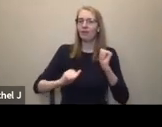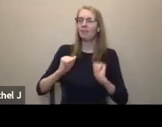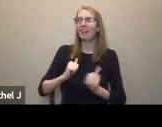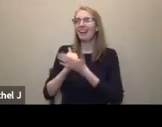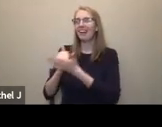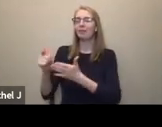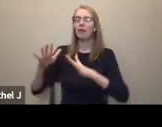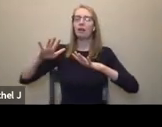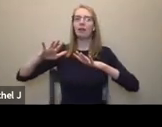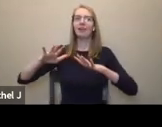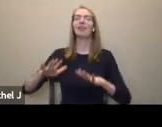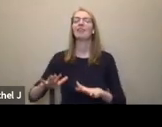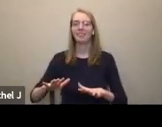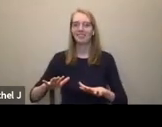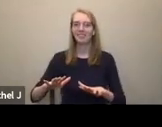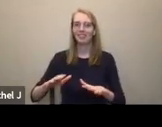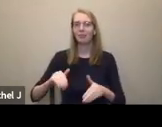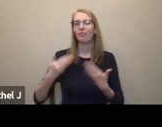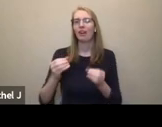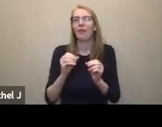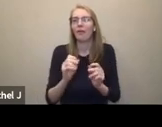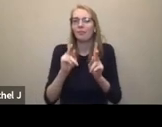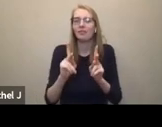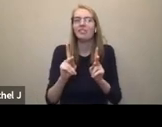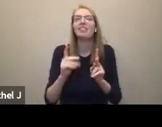giving people a chance to know what's going to happen before it happens to them.